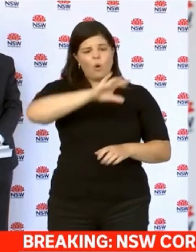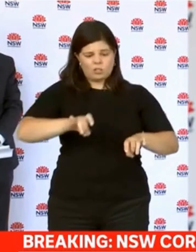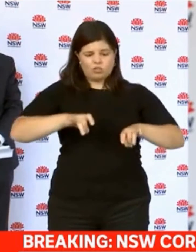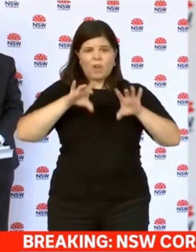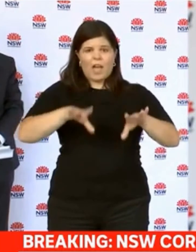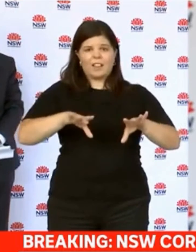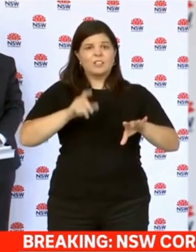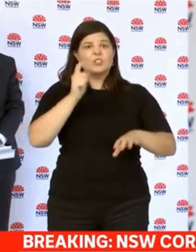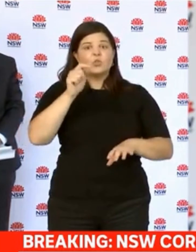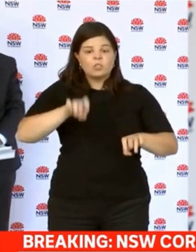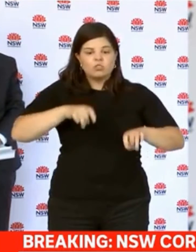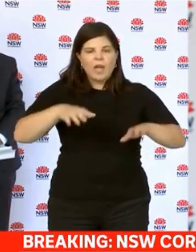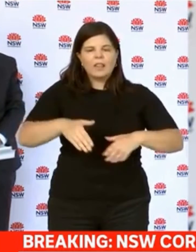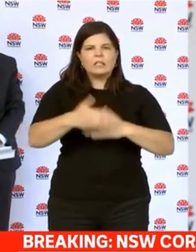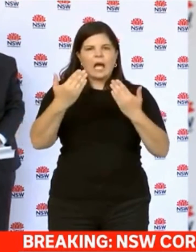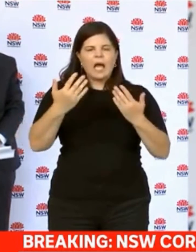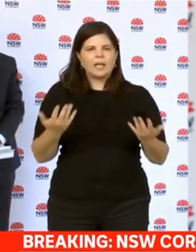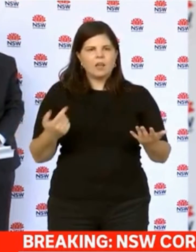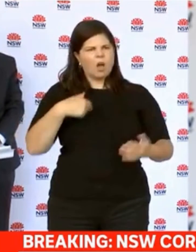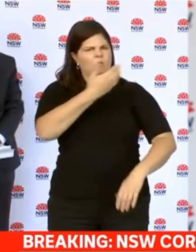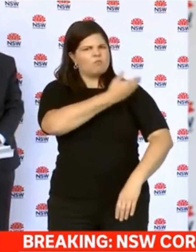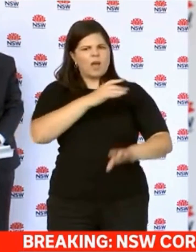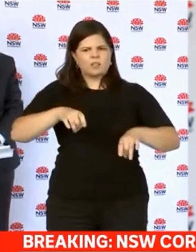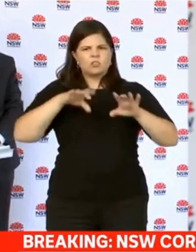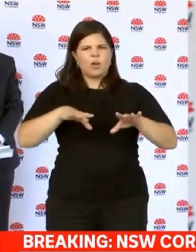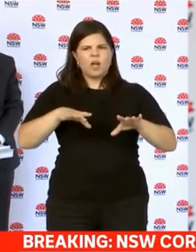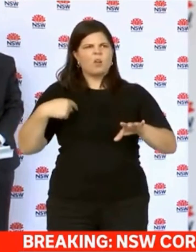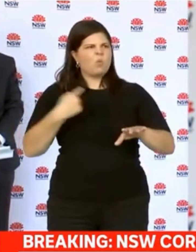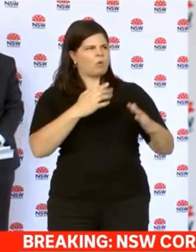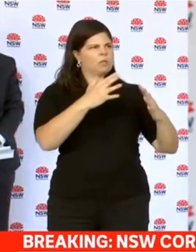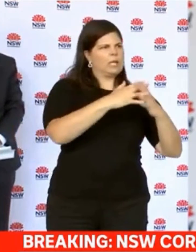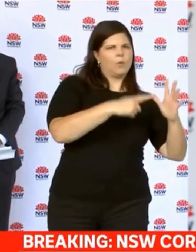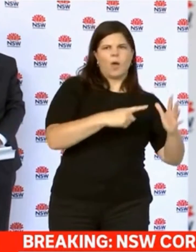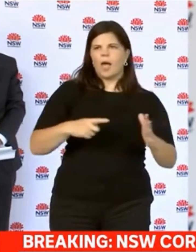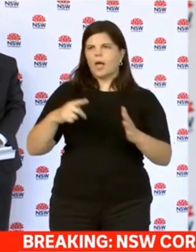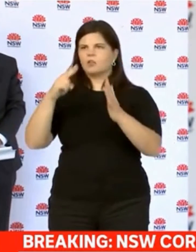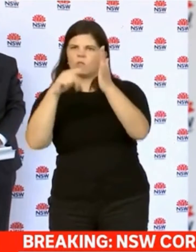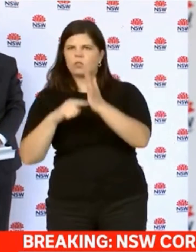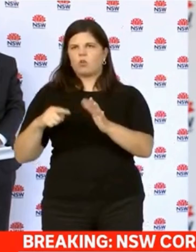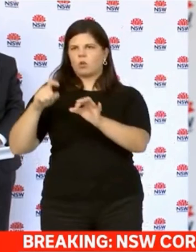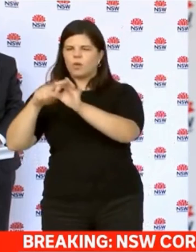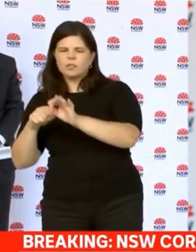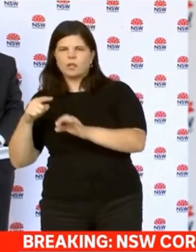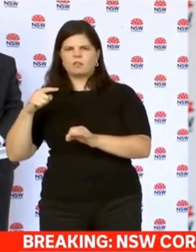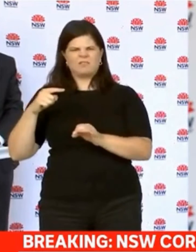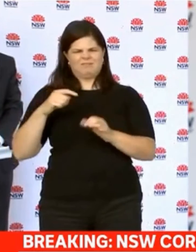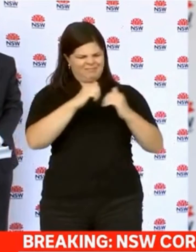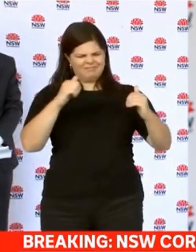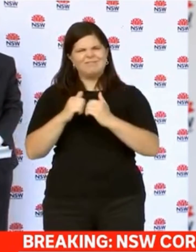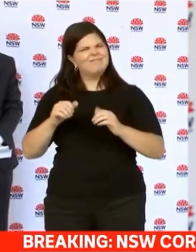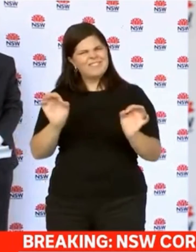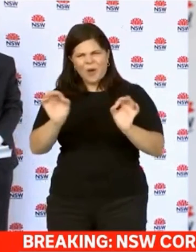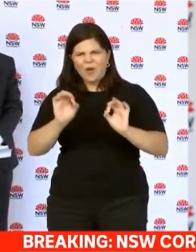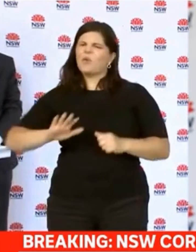forget that. Australia Day is just around the corner. I'm a proud Australian. think all of us can be proud of the way in which Australia has